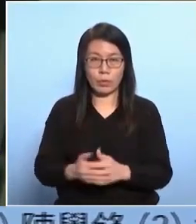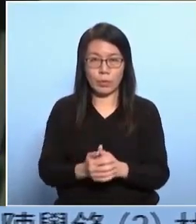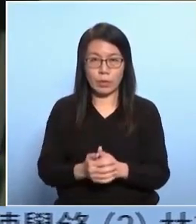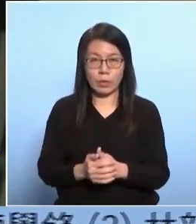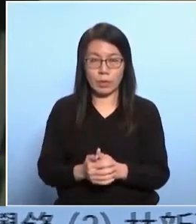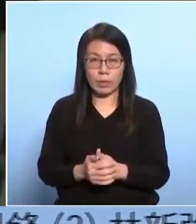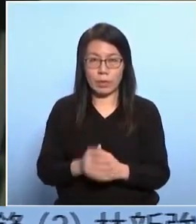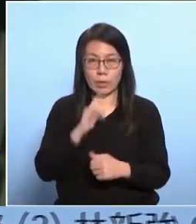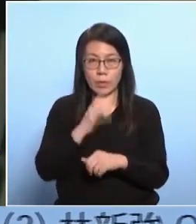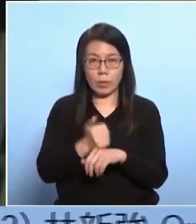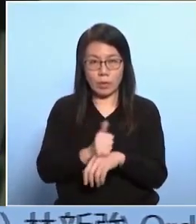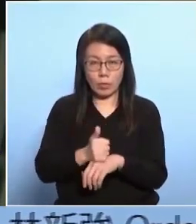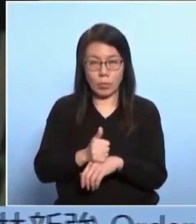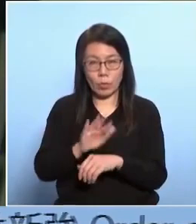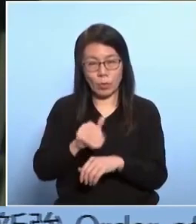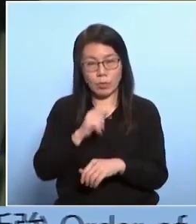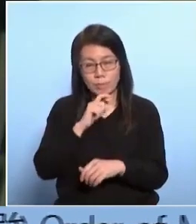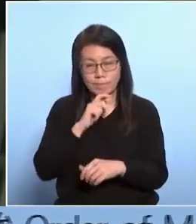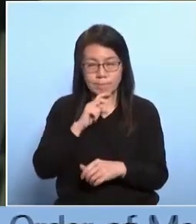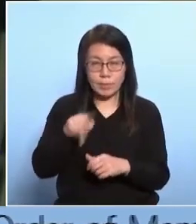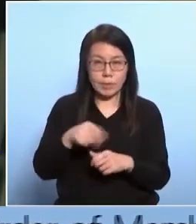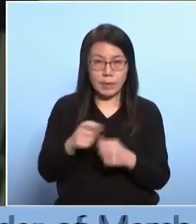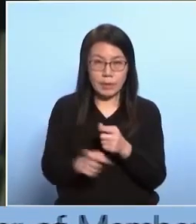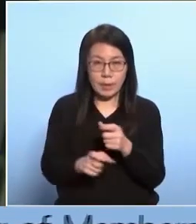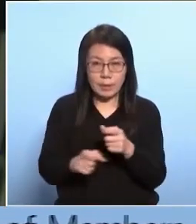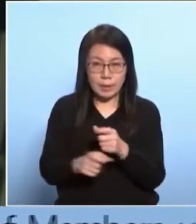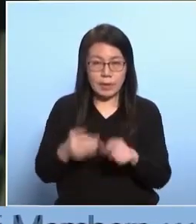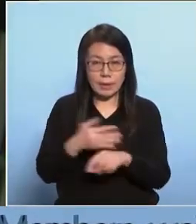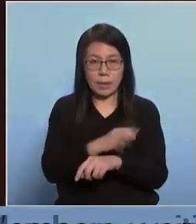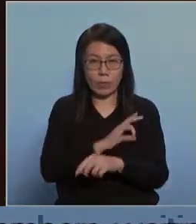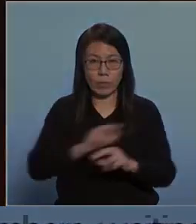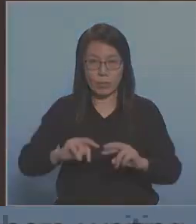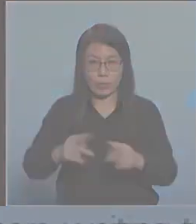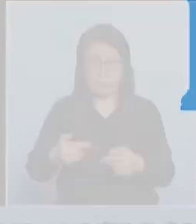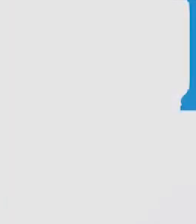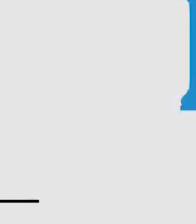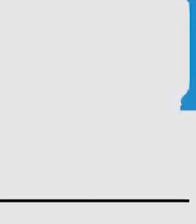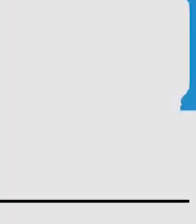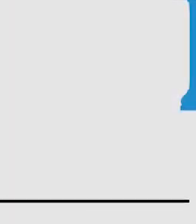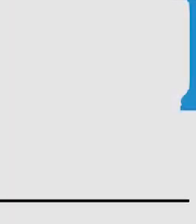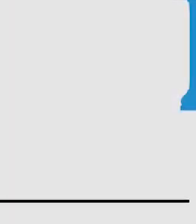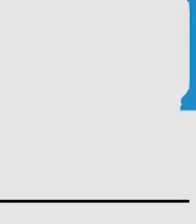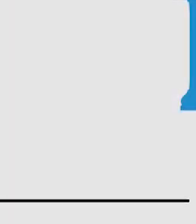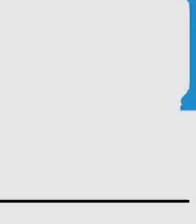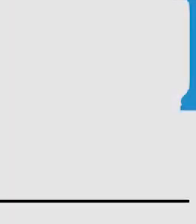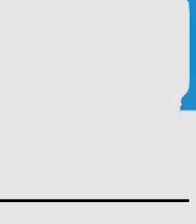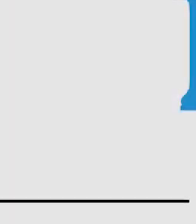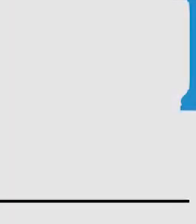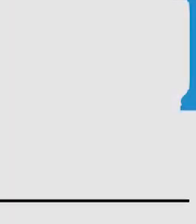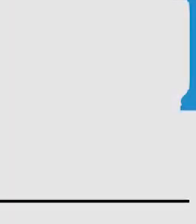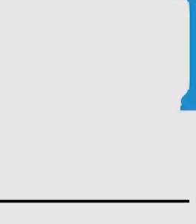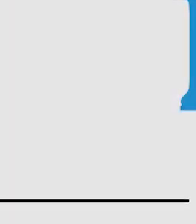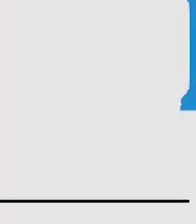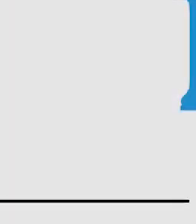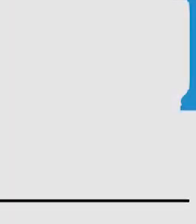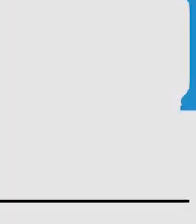and societal advancement. President, this concludes my remark. Thank you. Thank you.